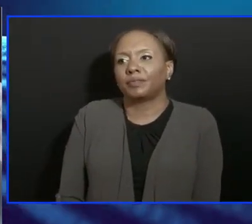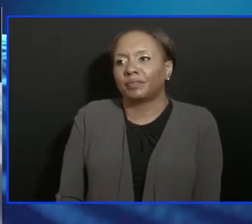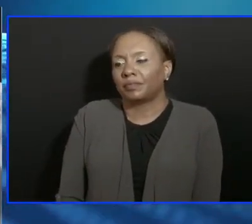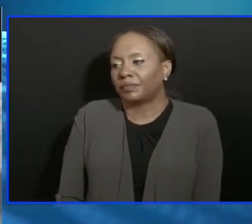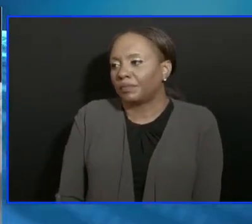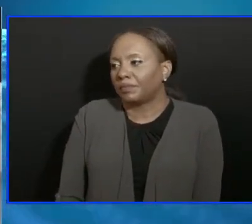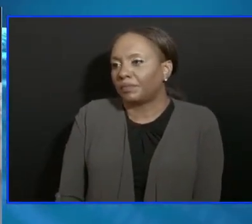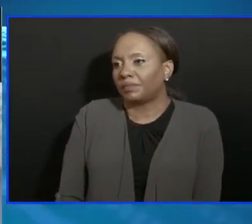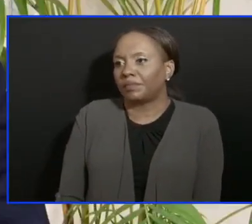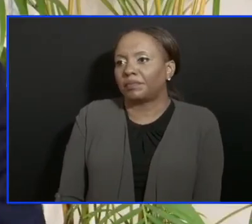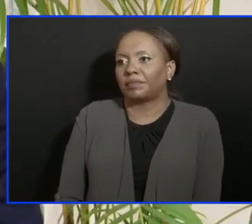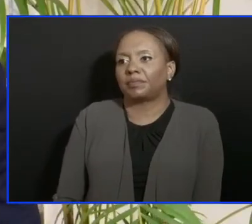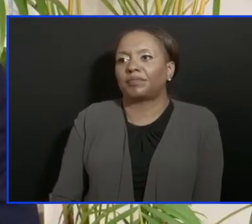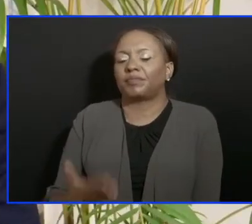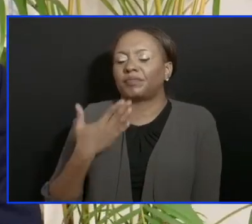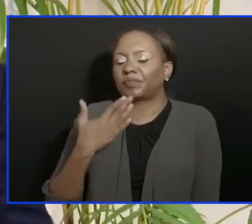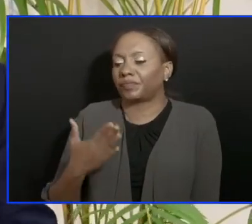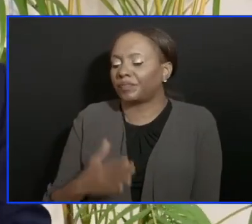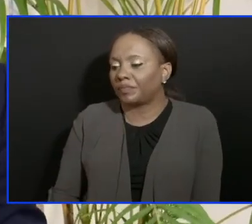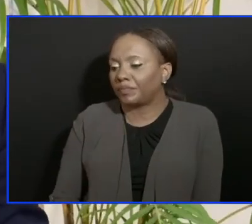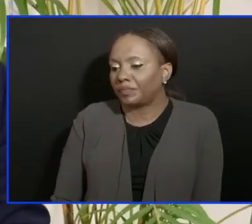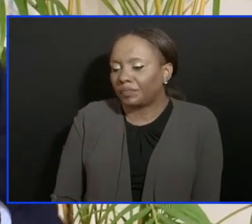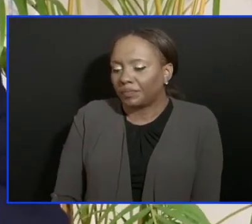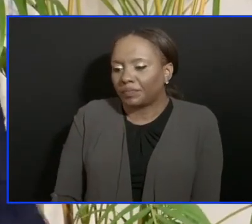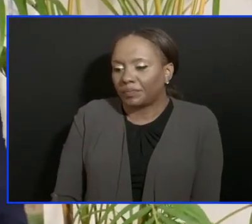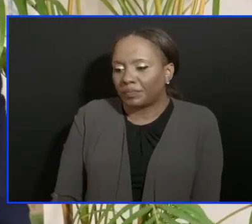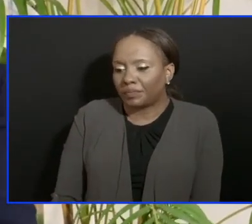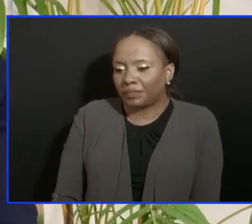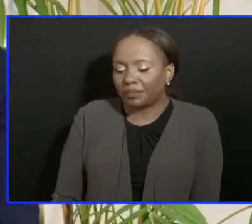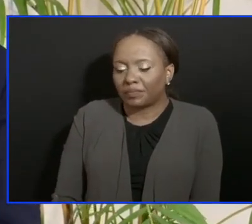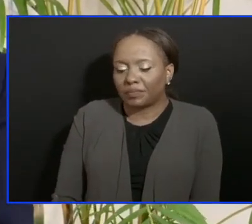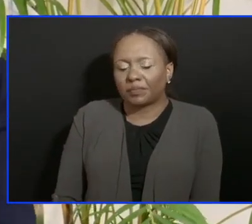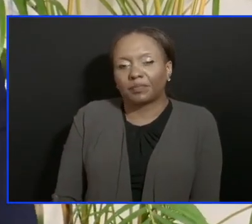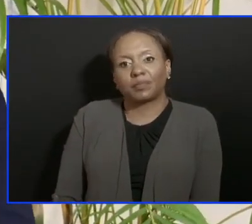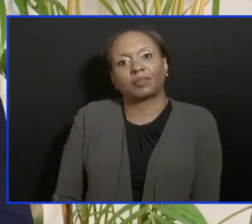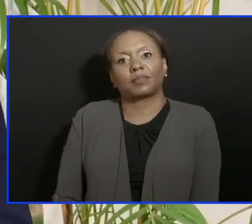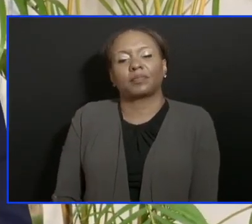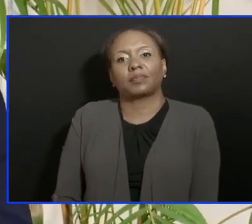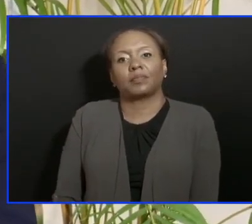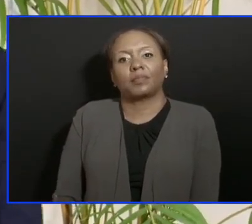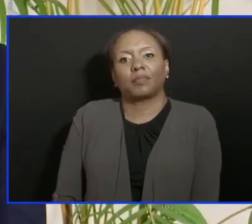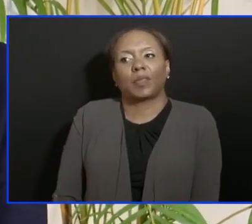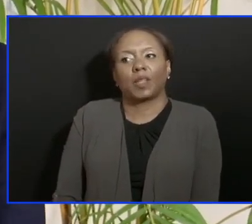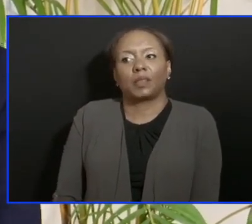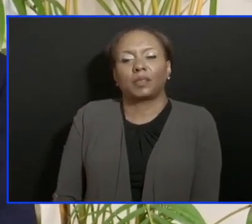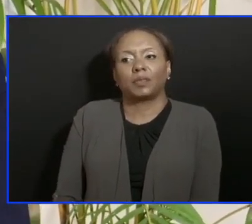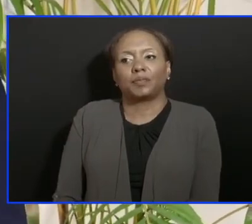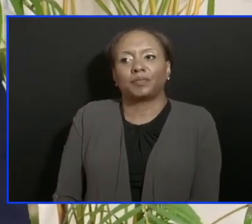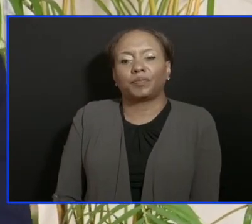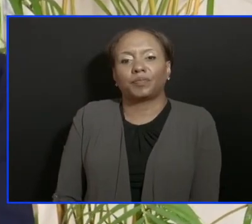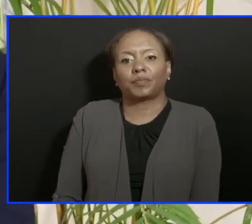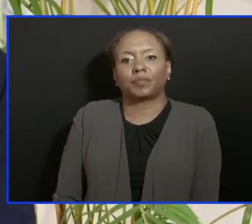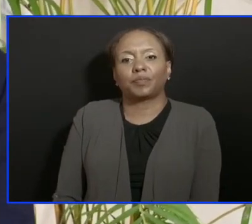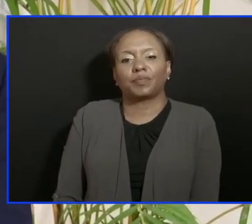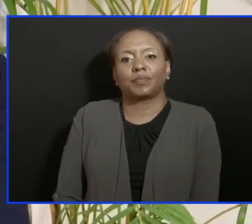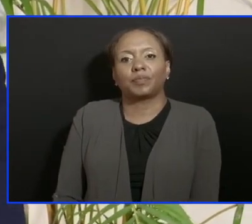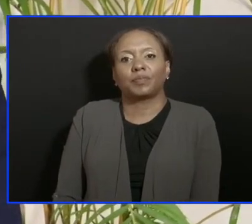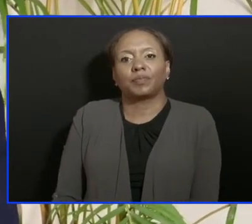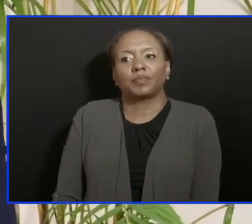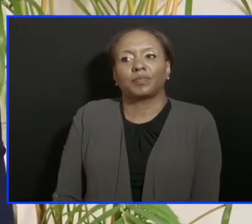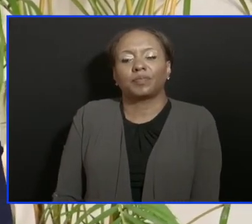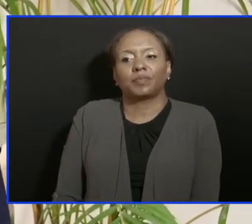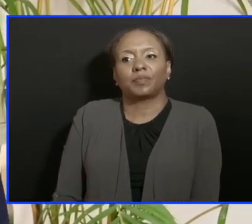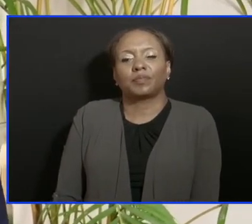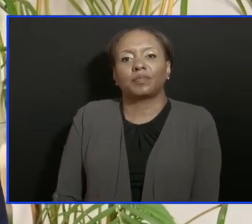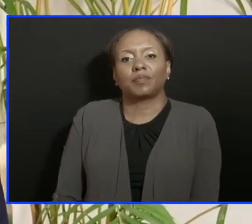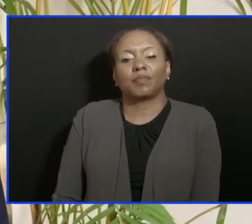Thank you. Thank First of all, I think that you you would agree with me that the back the